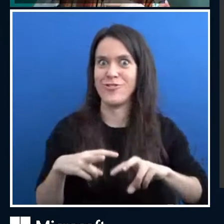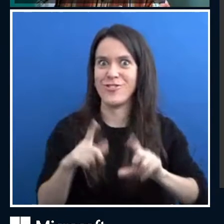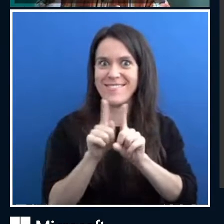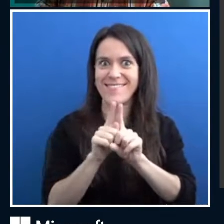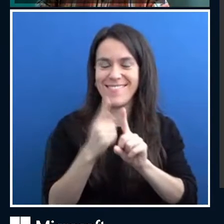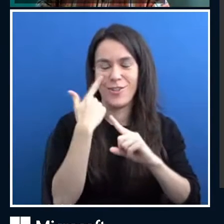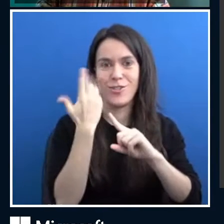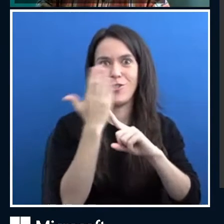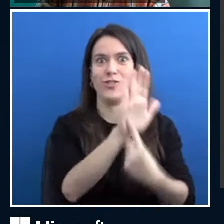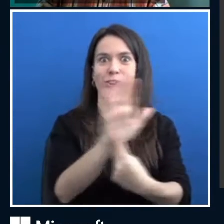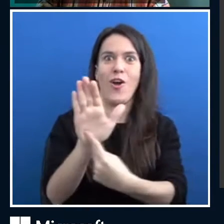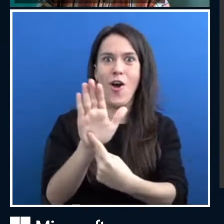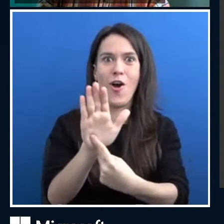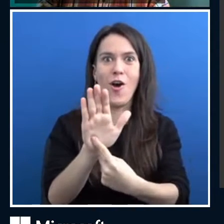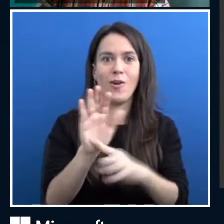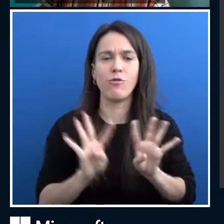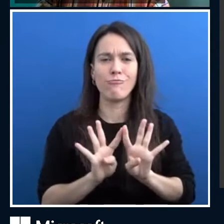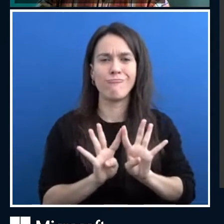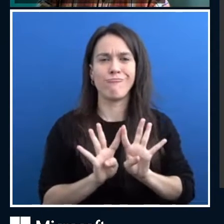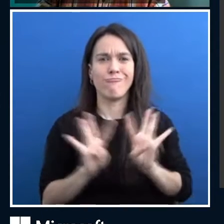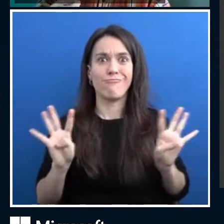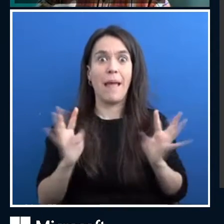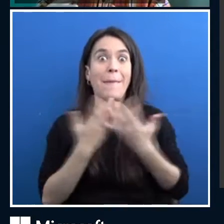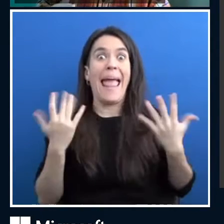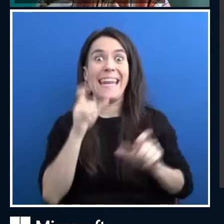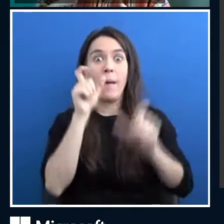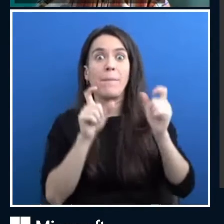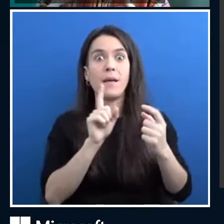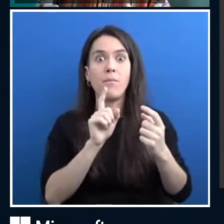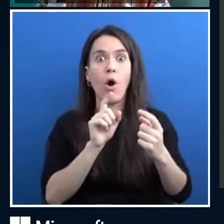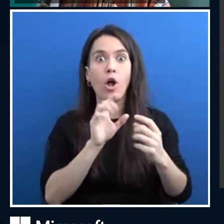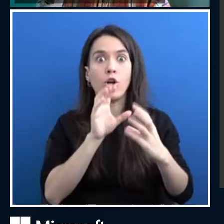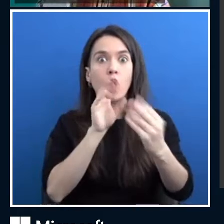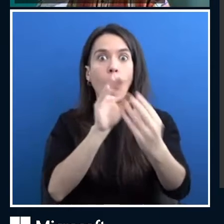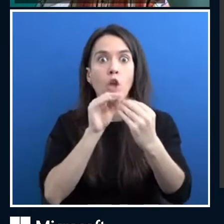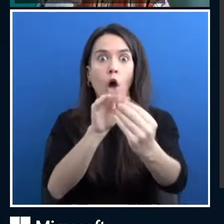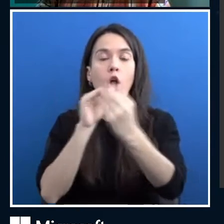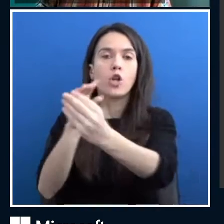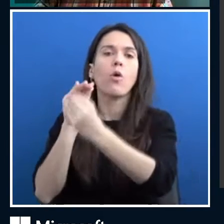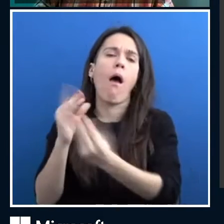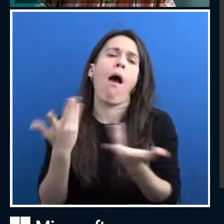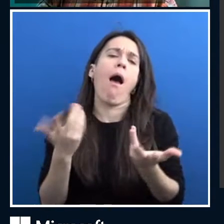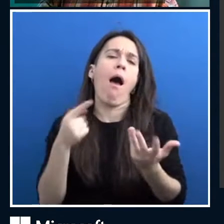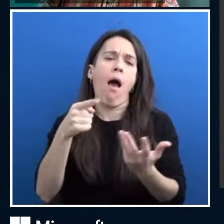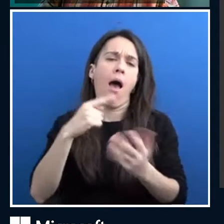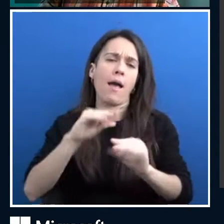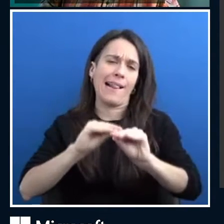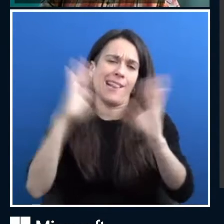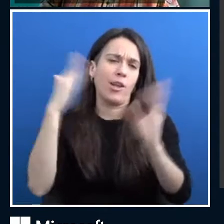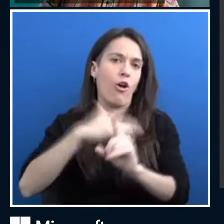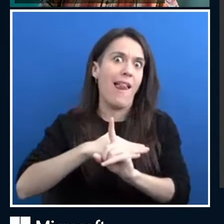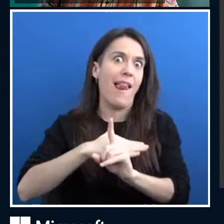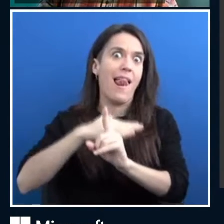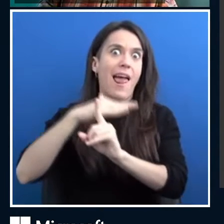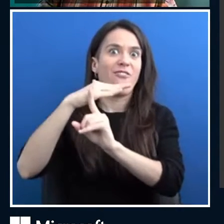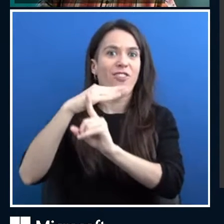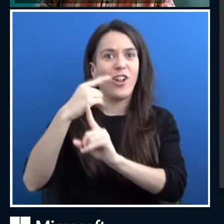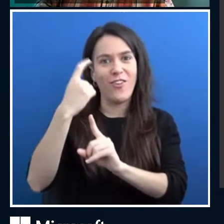put a lot of people into talking to this bot, it would be clear that that is not the level of human intelligence that we are looking for.